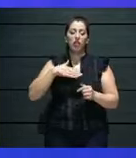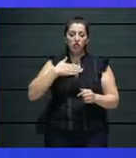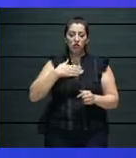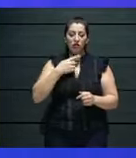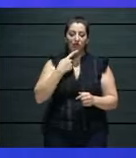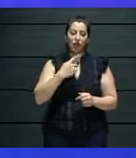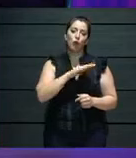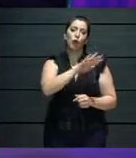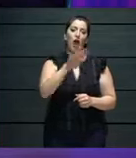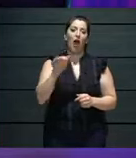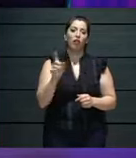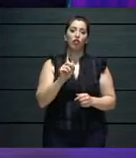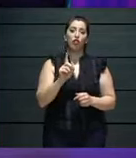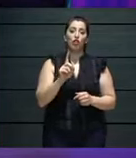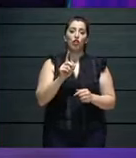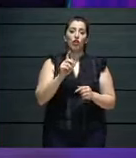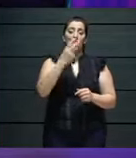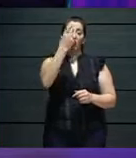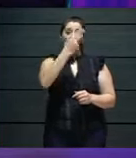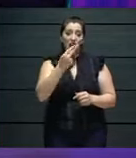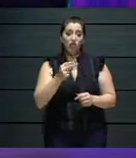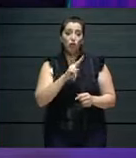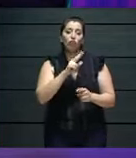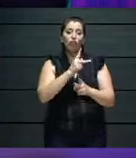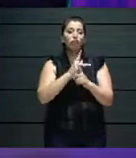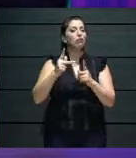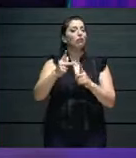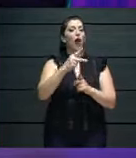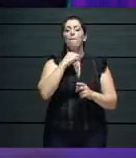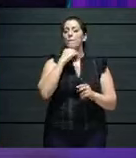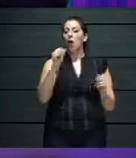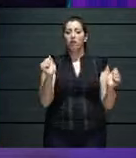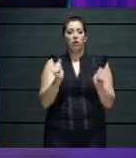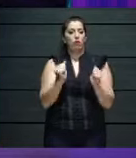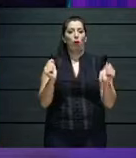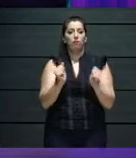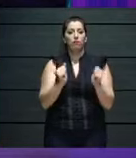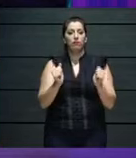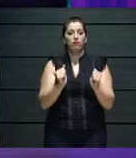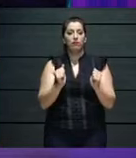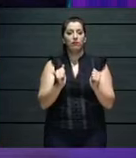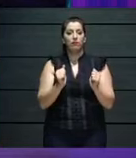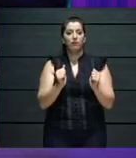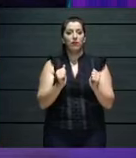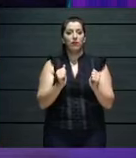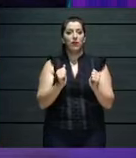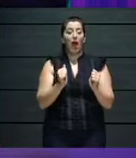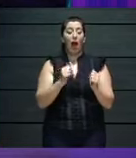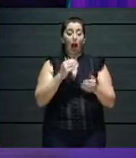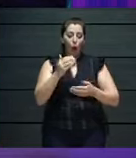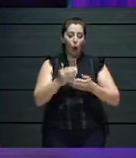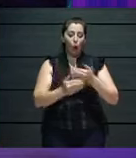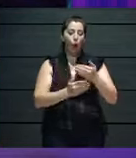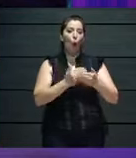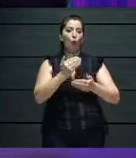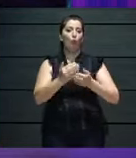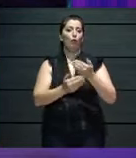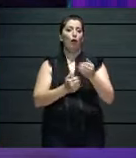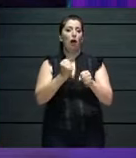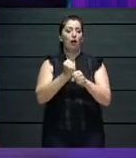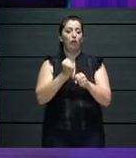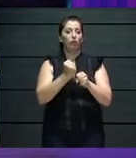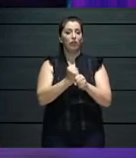otherwise, as soon as we do that, we are atrophizing. We are creating our own death.